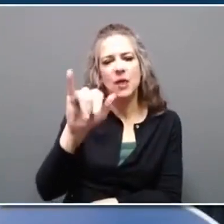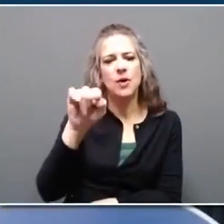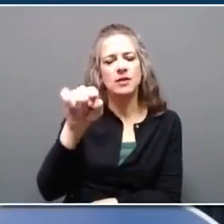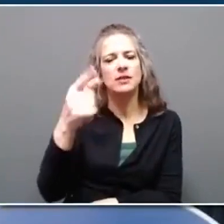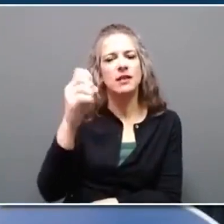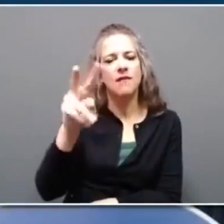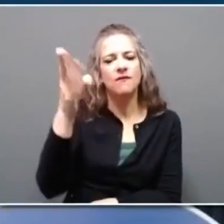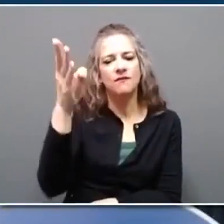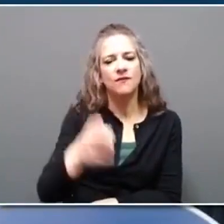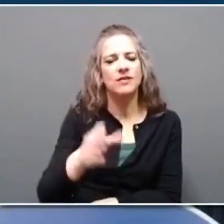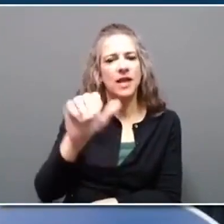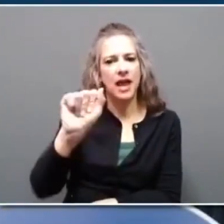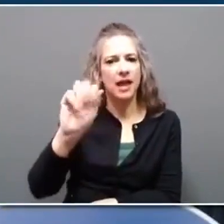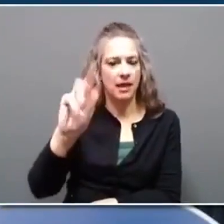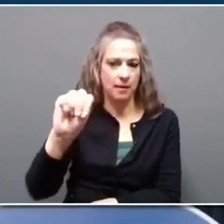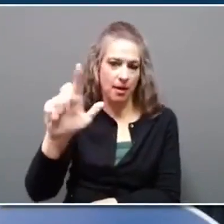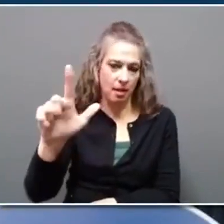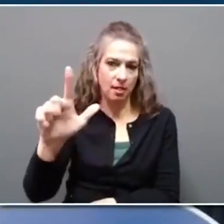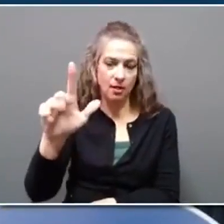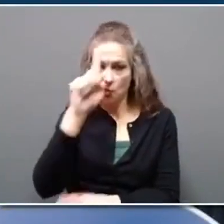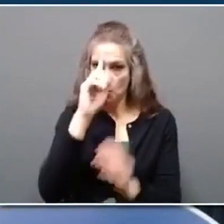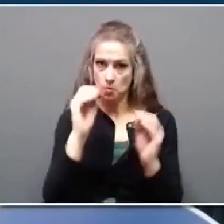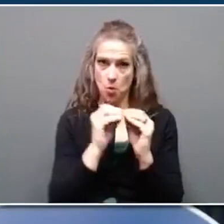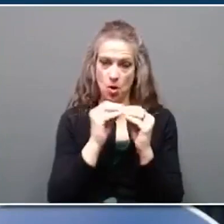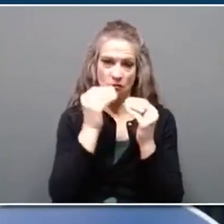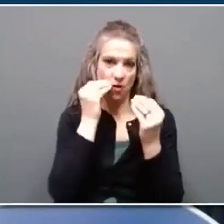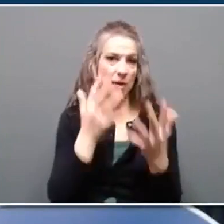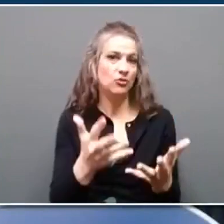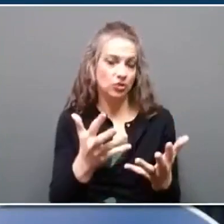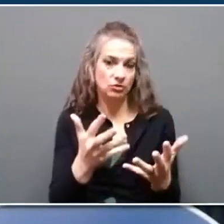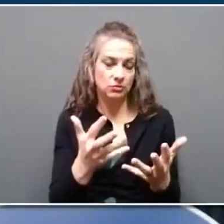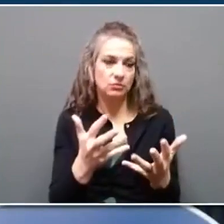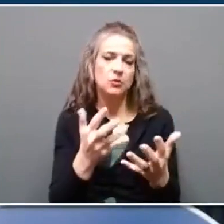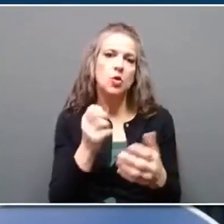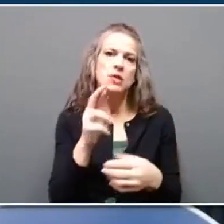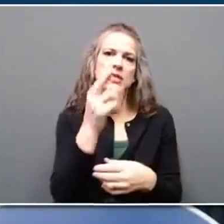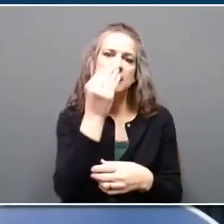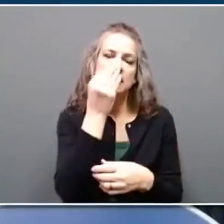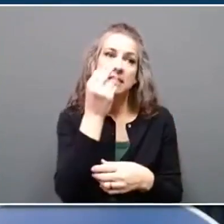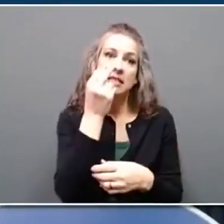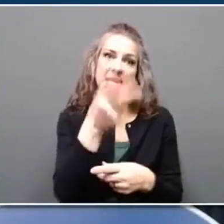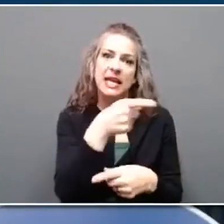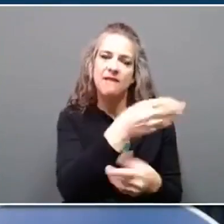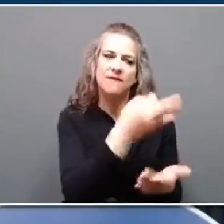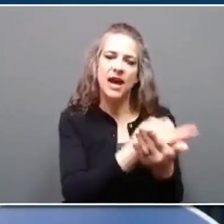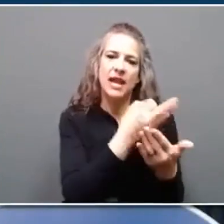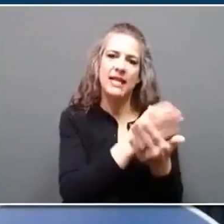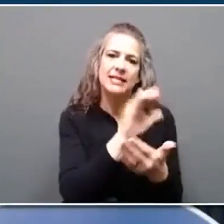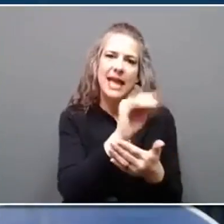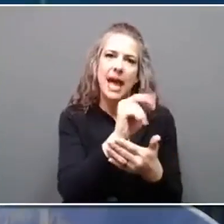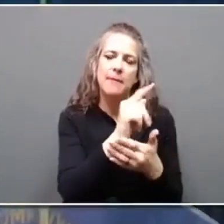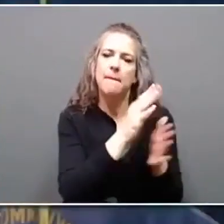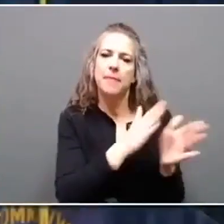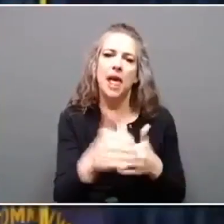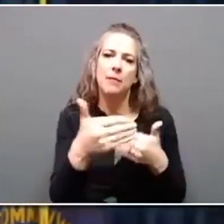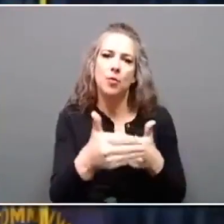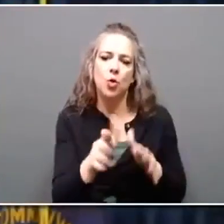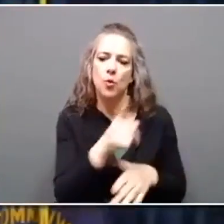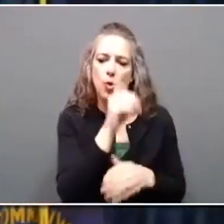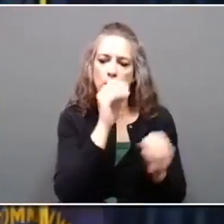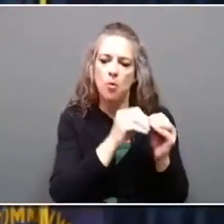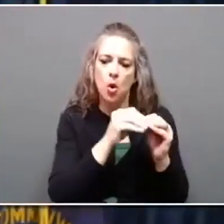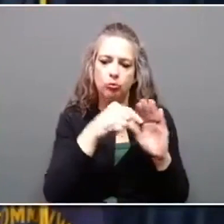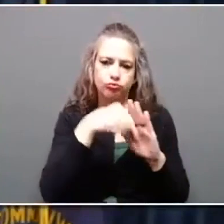.aml for more information or see the Finance Cabinet Plan Room for upcoming projects.